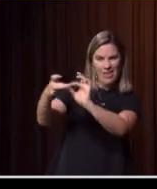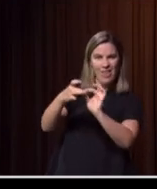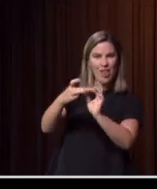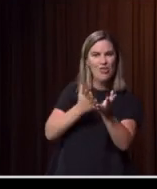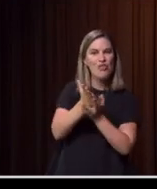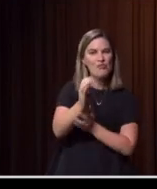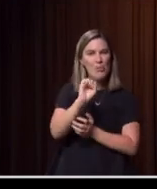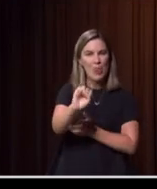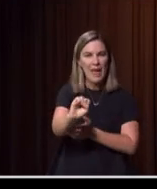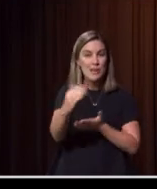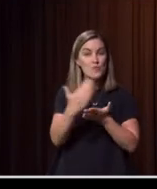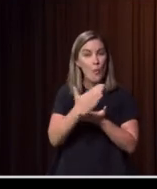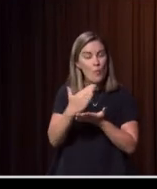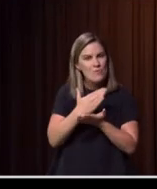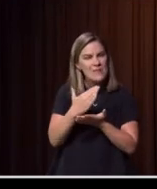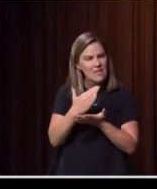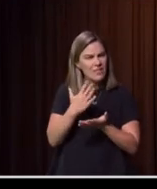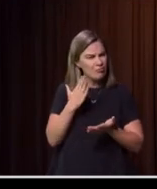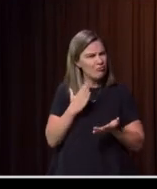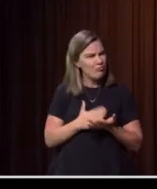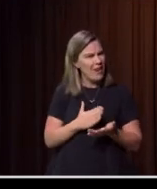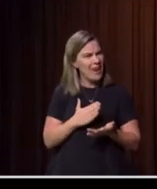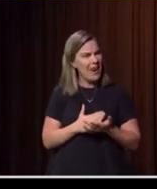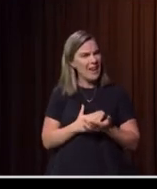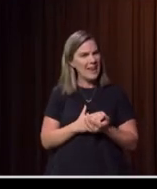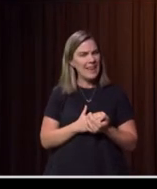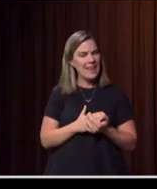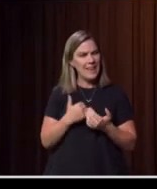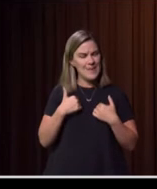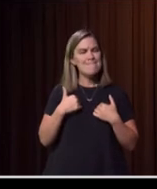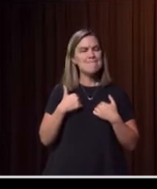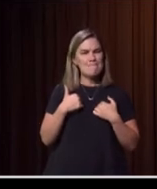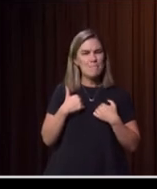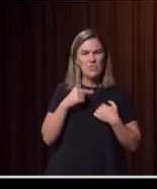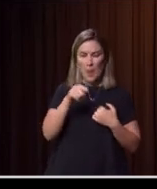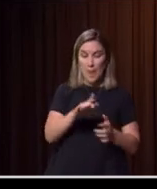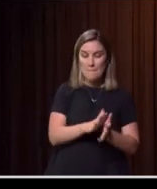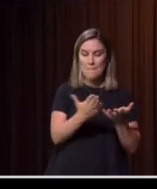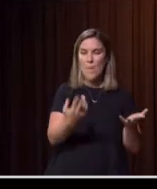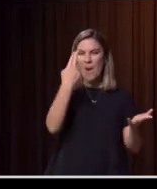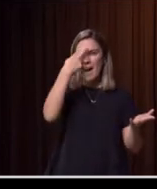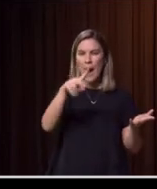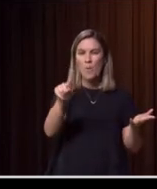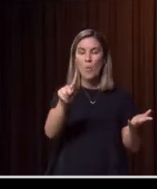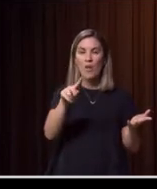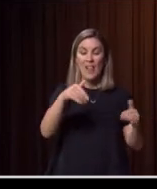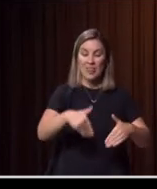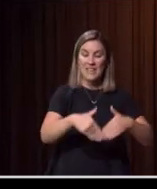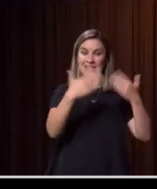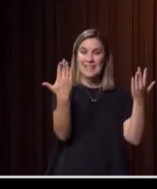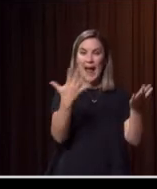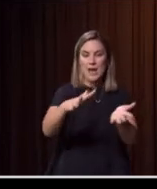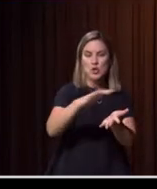you know, the book is, you know, the day she stole the sun, I think it was, because that fire was